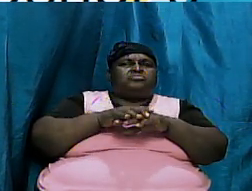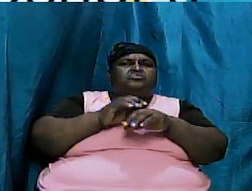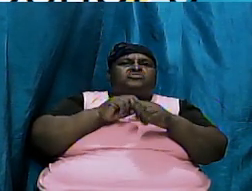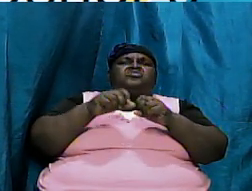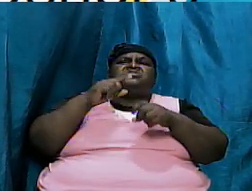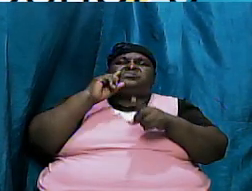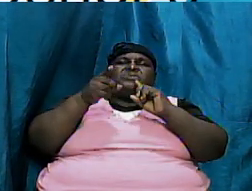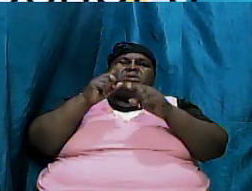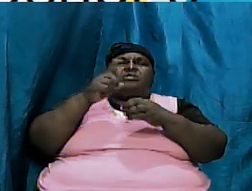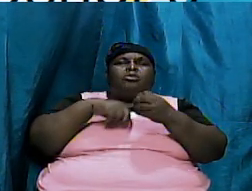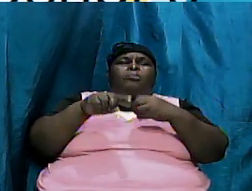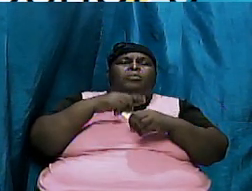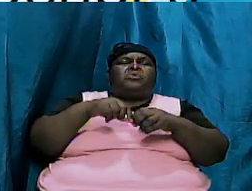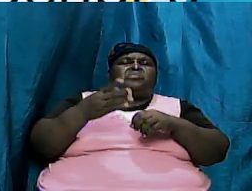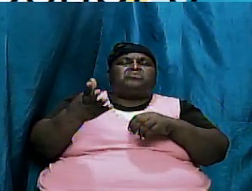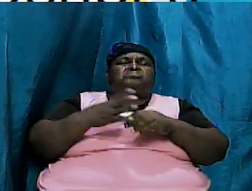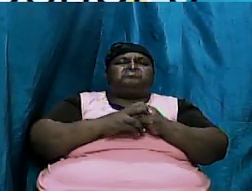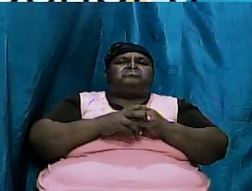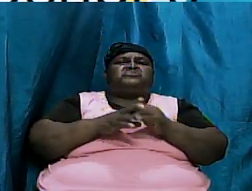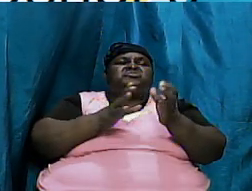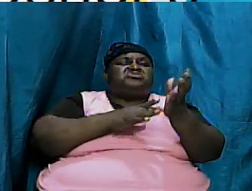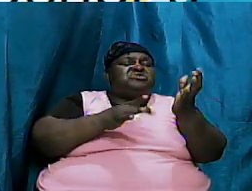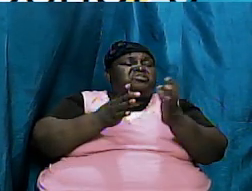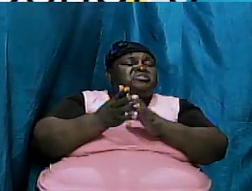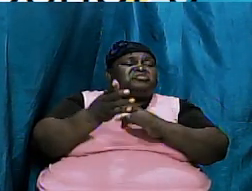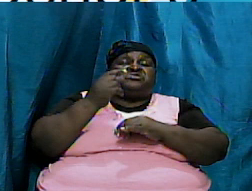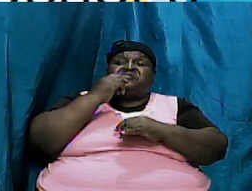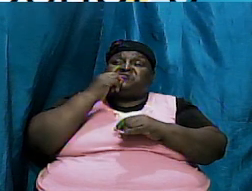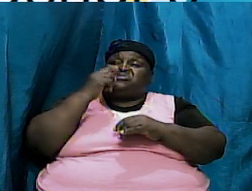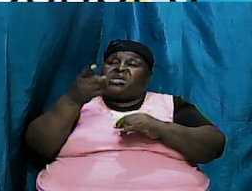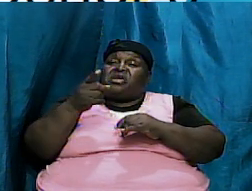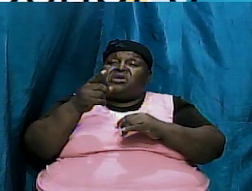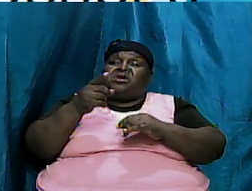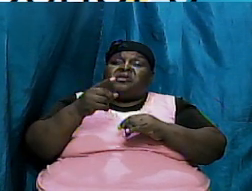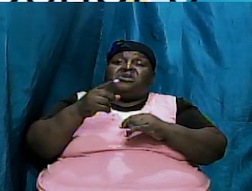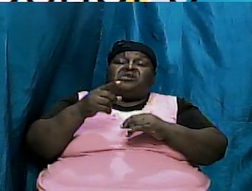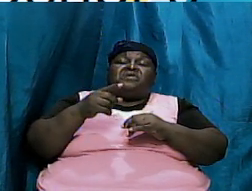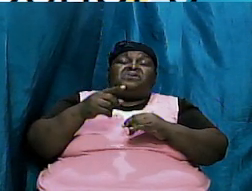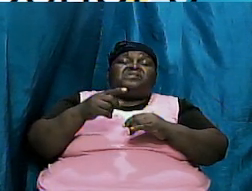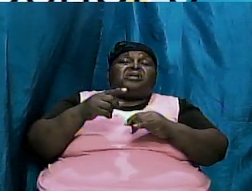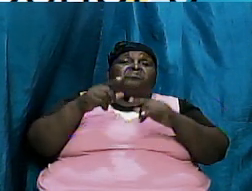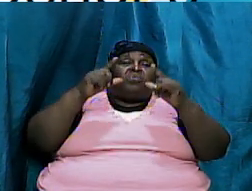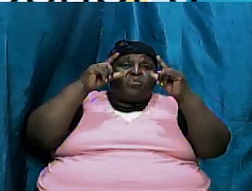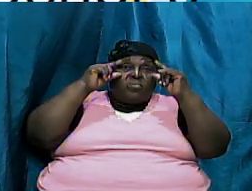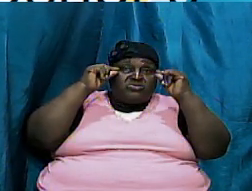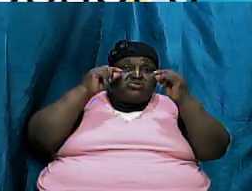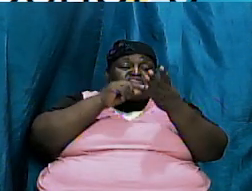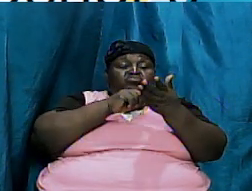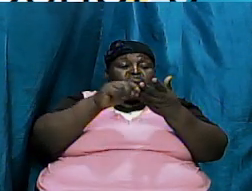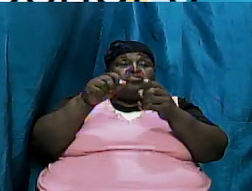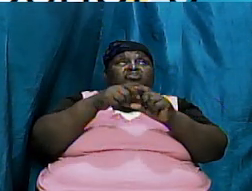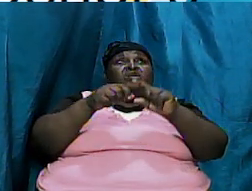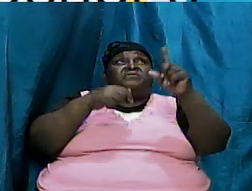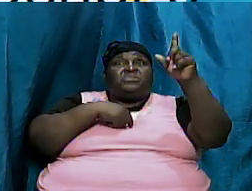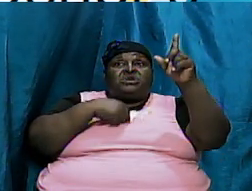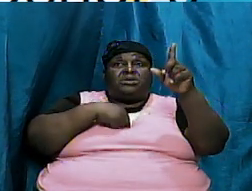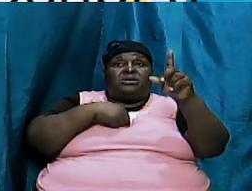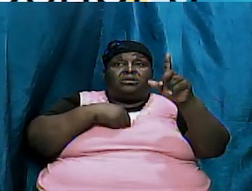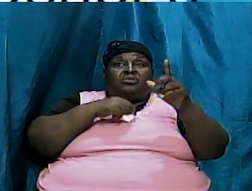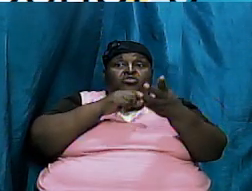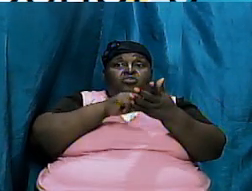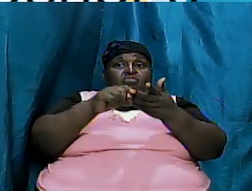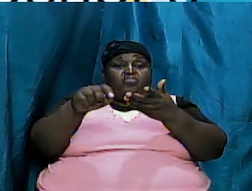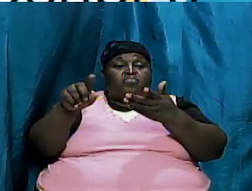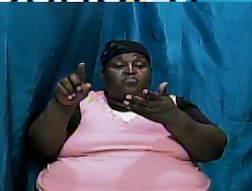if we accept and if Jesus is saying Moses wrote of me which means that Moses wrote the book how